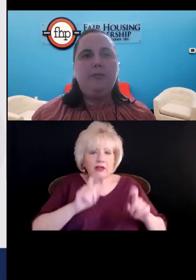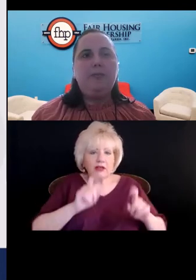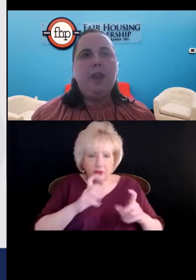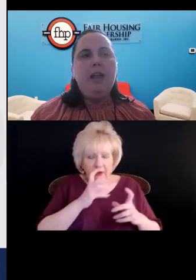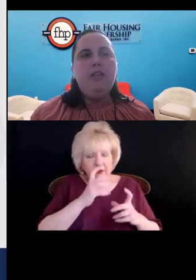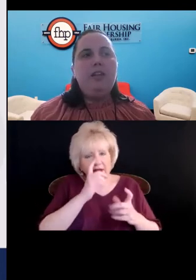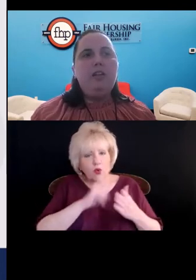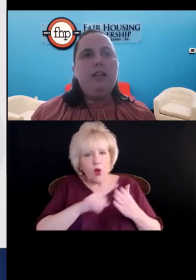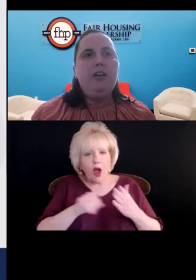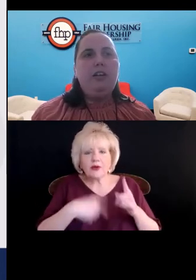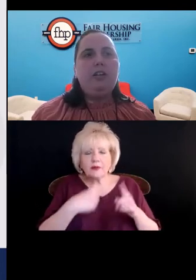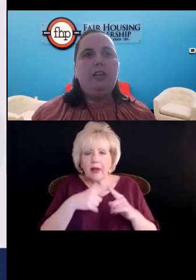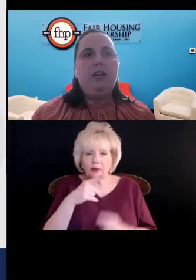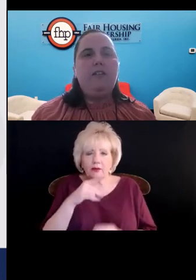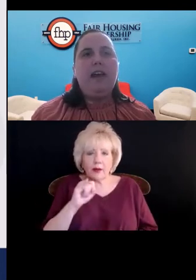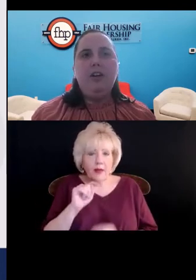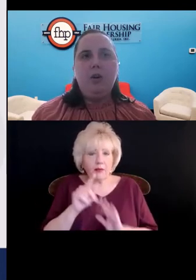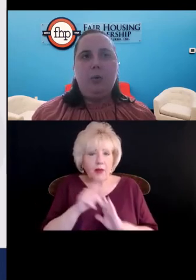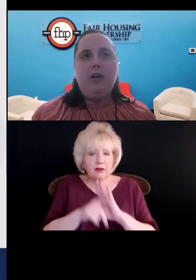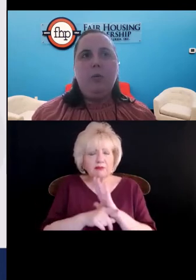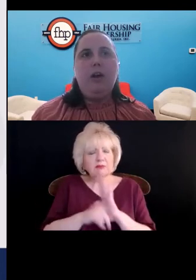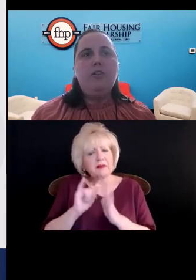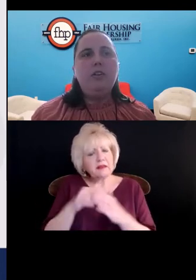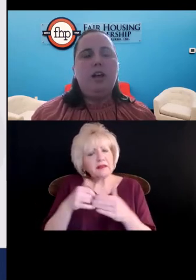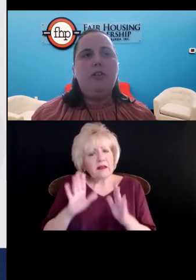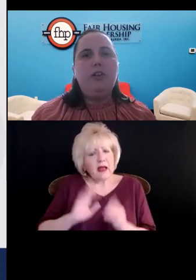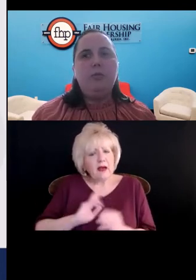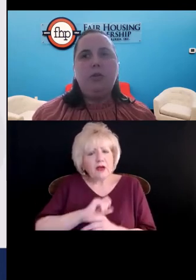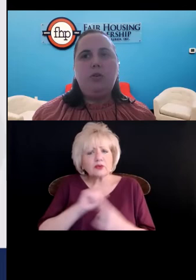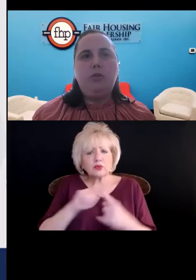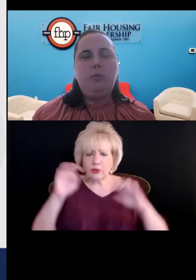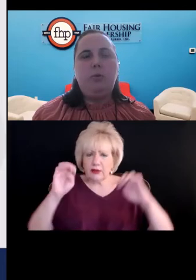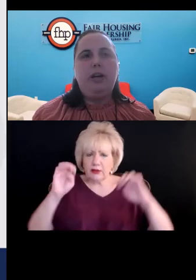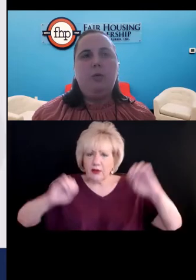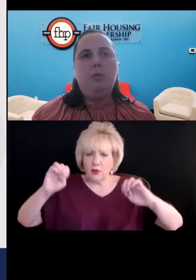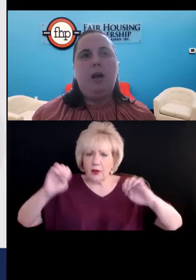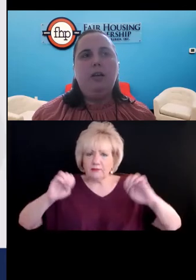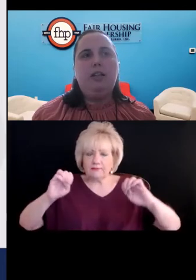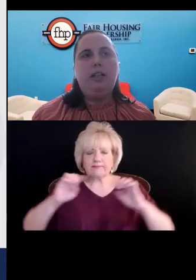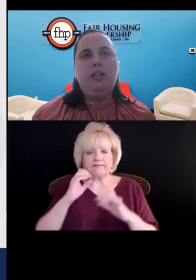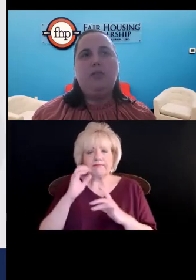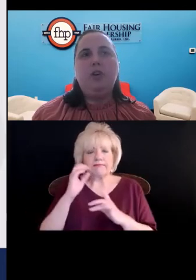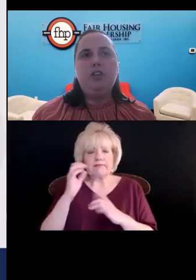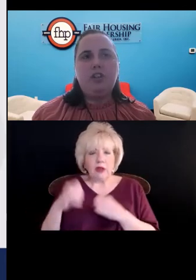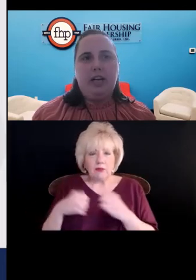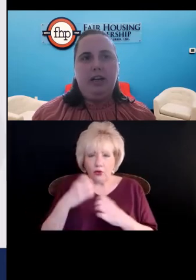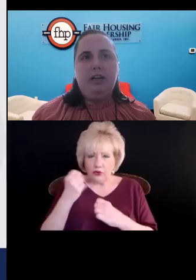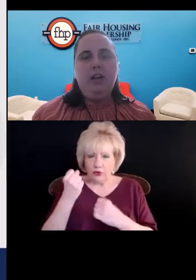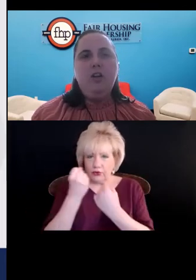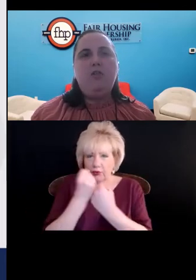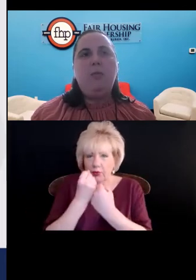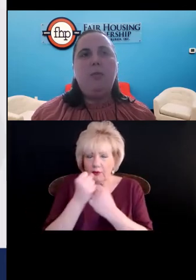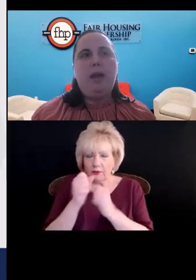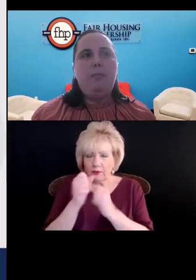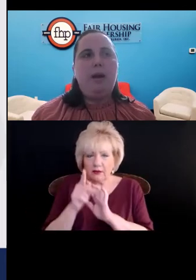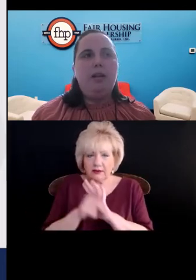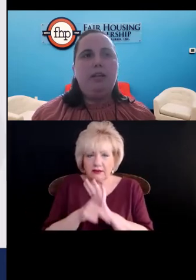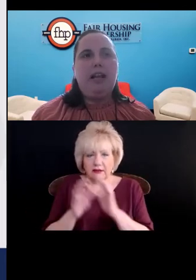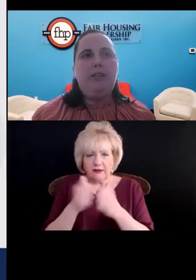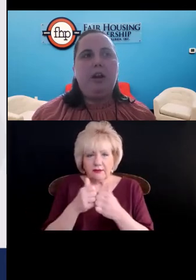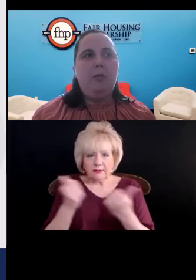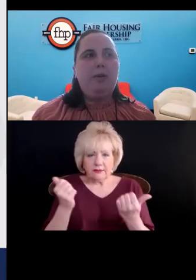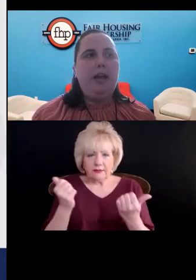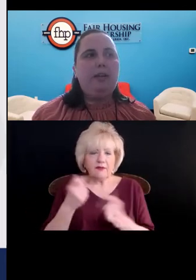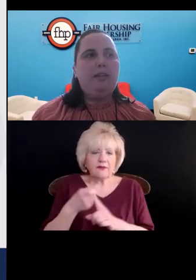policy. This allowed us to evaluate whether or not the emotional support animal policy differentiated from the pet